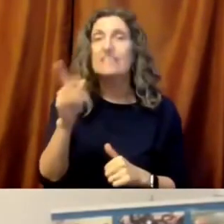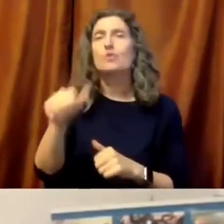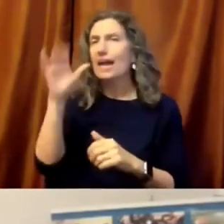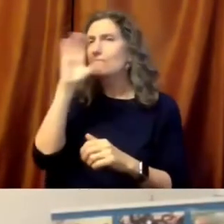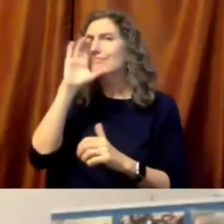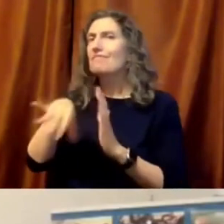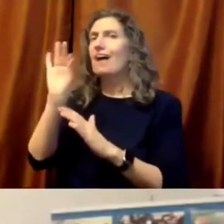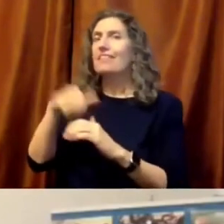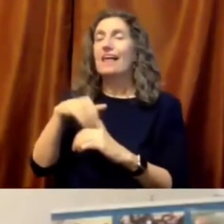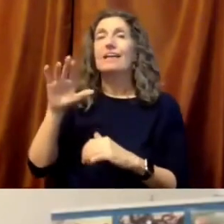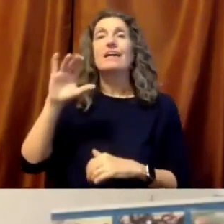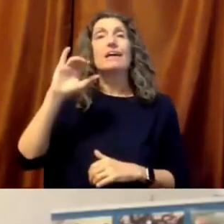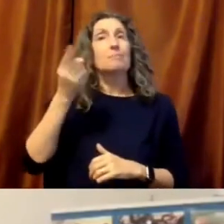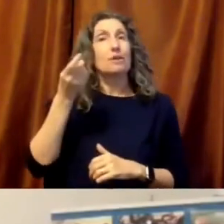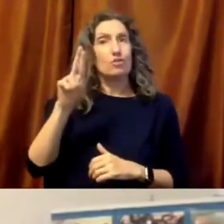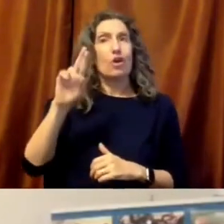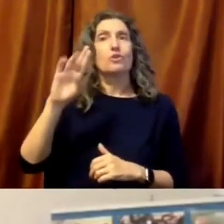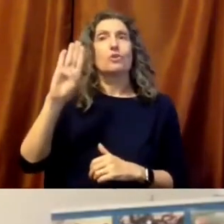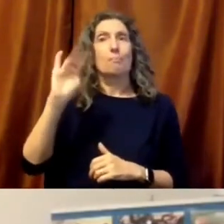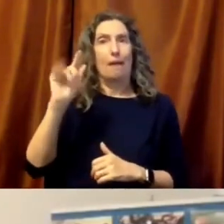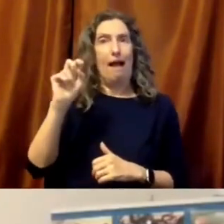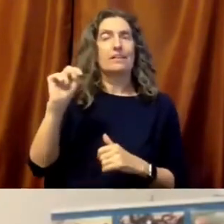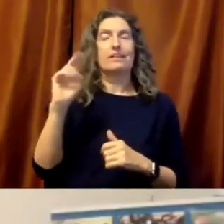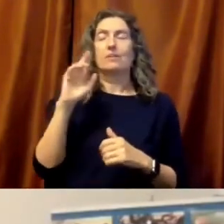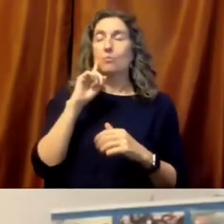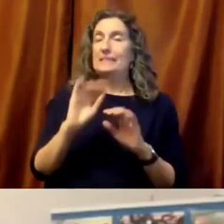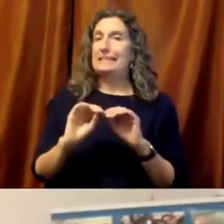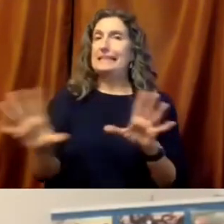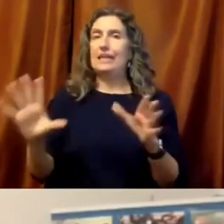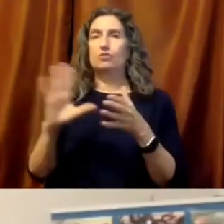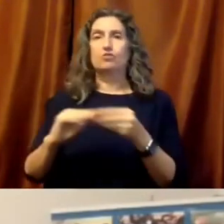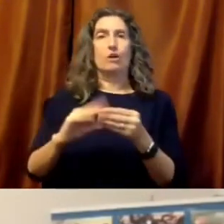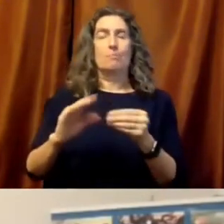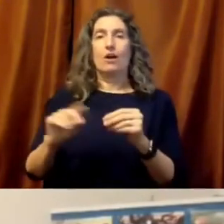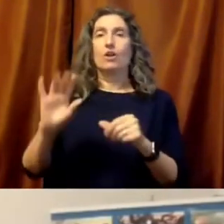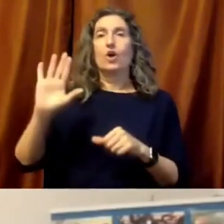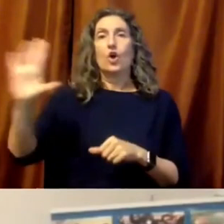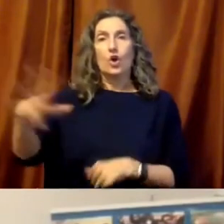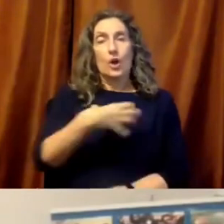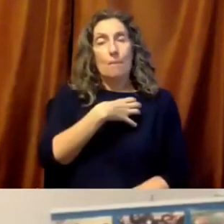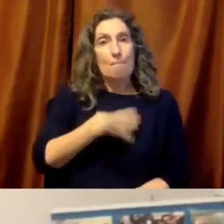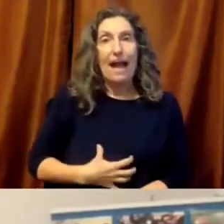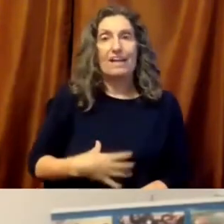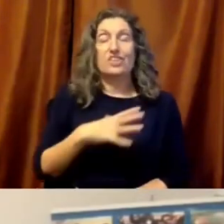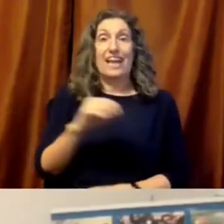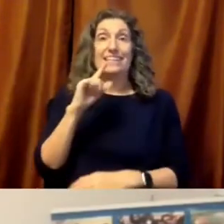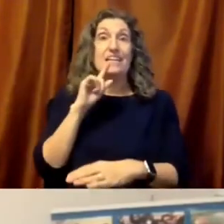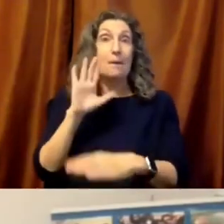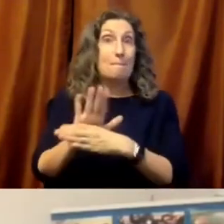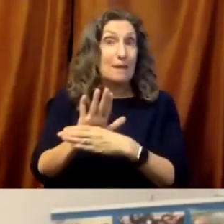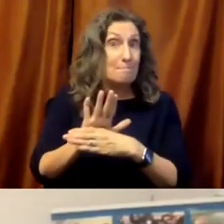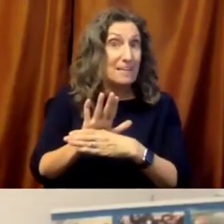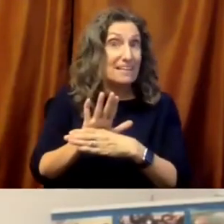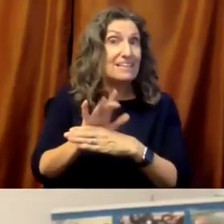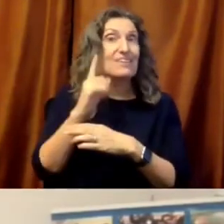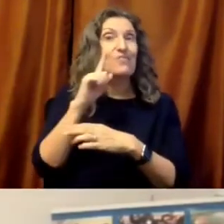watching this now could find that but she was so clear about both the passion, but also the